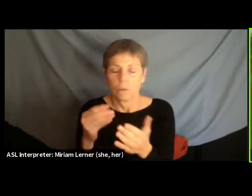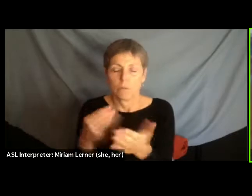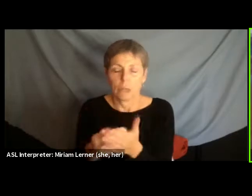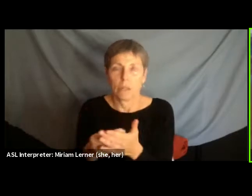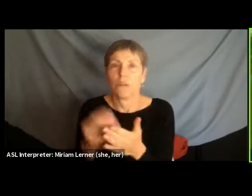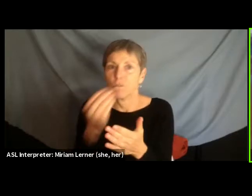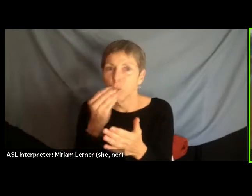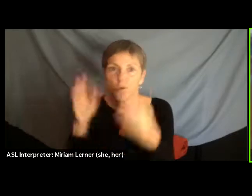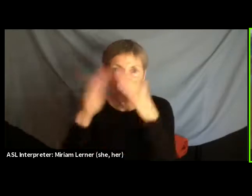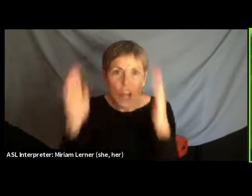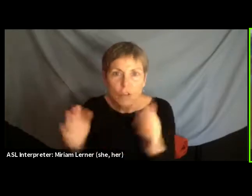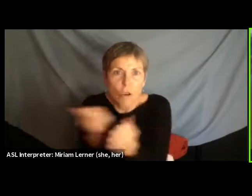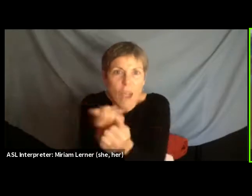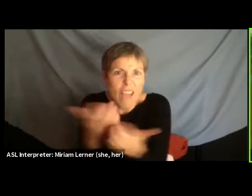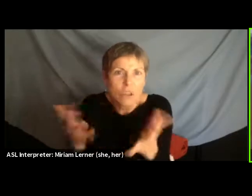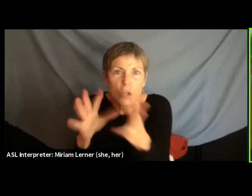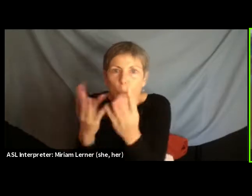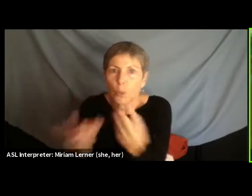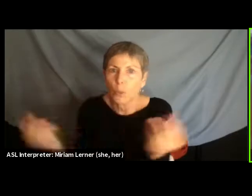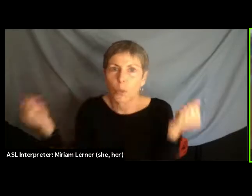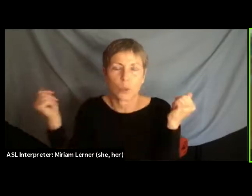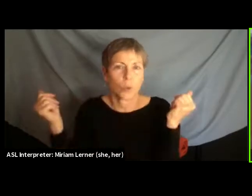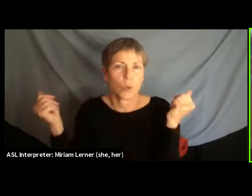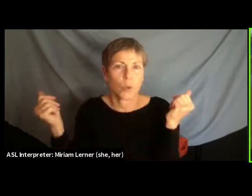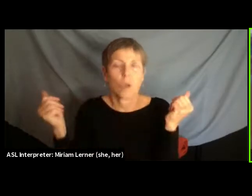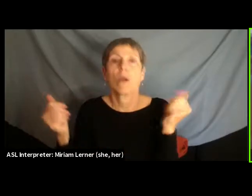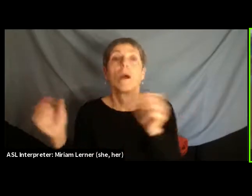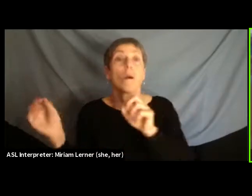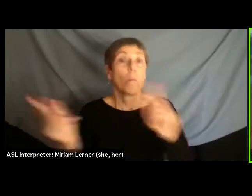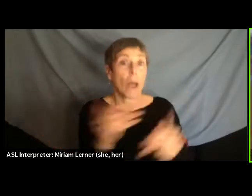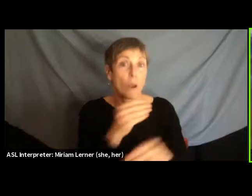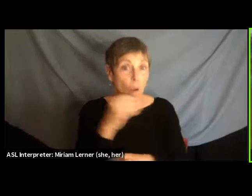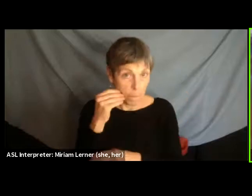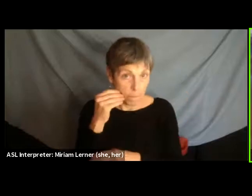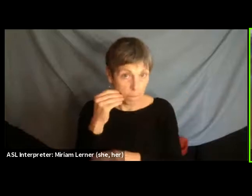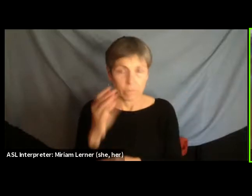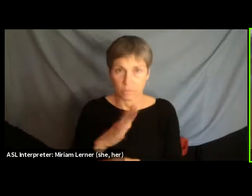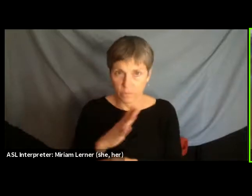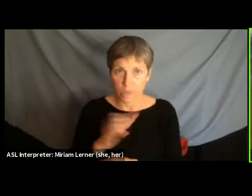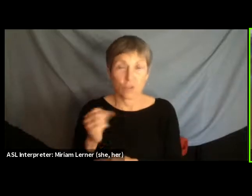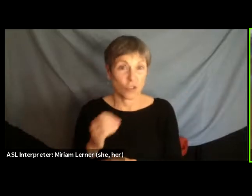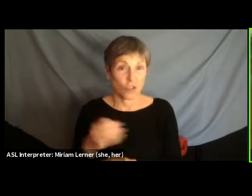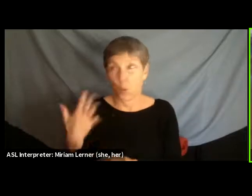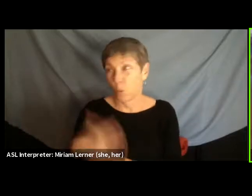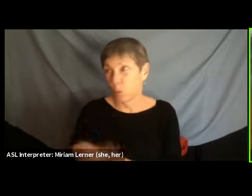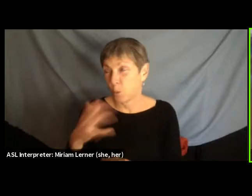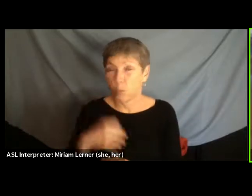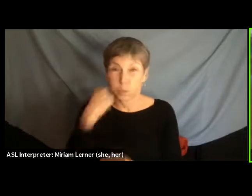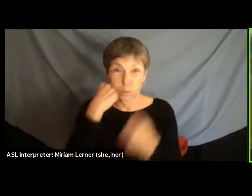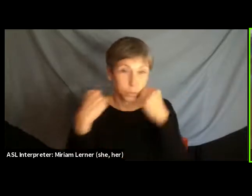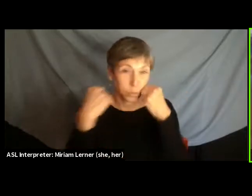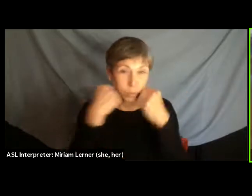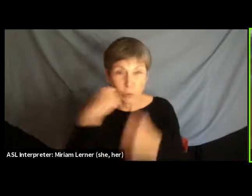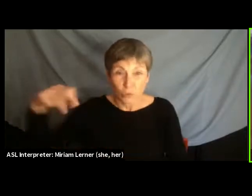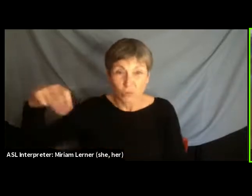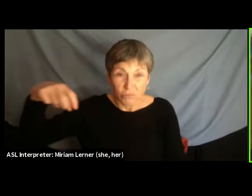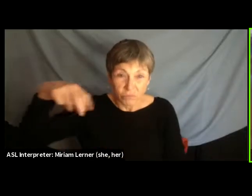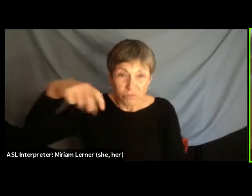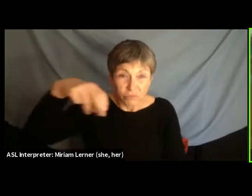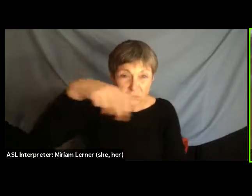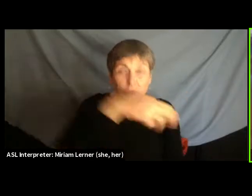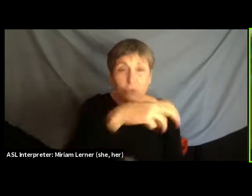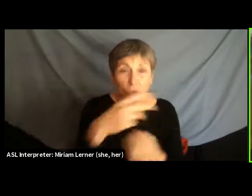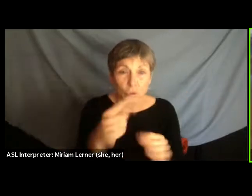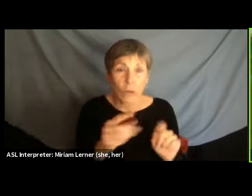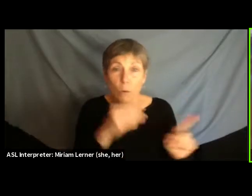shelter, and income. And the migrants who returned under challenging conditions to the the Kansas Delta region were